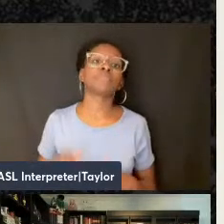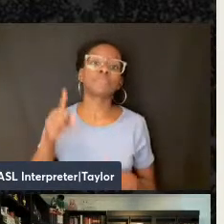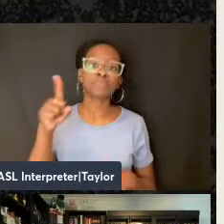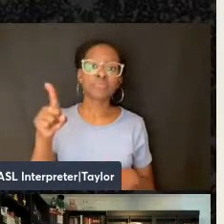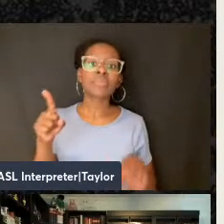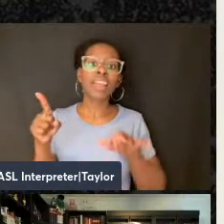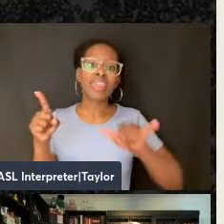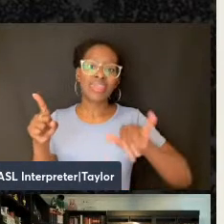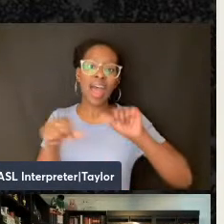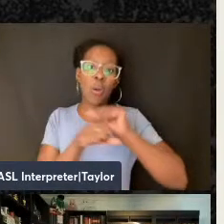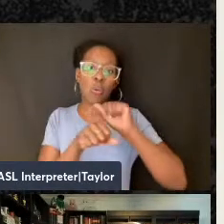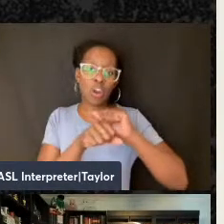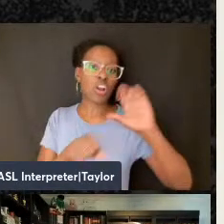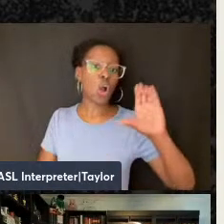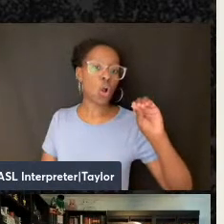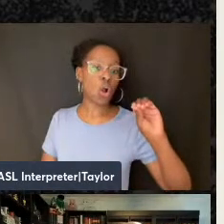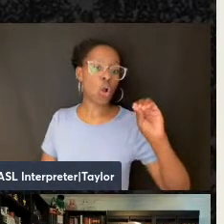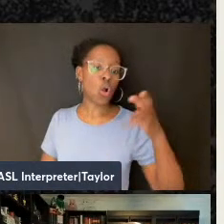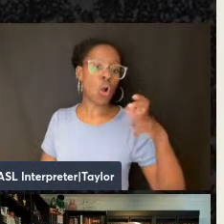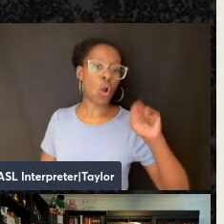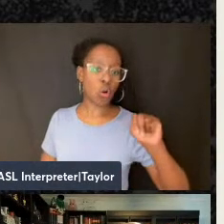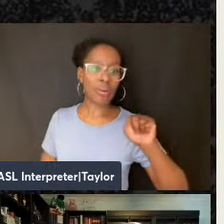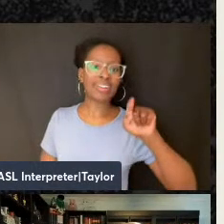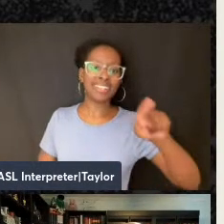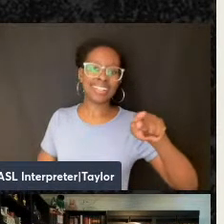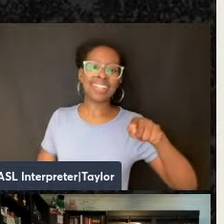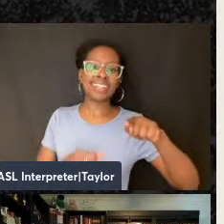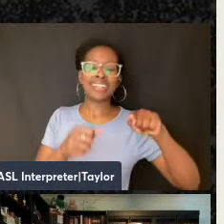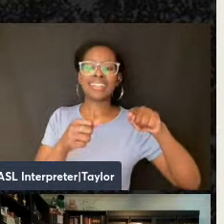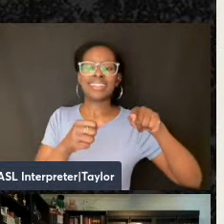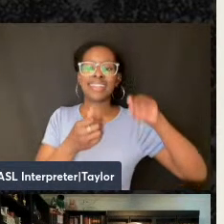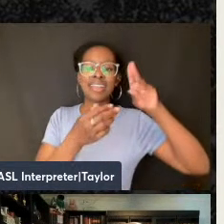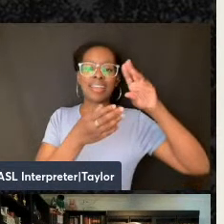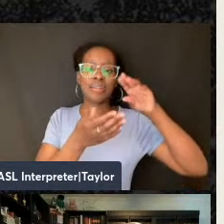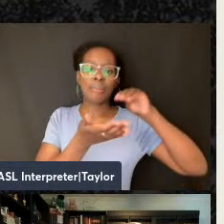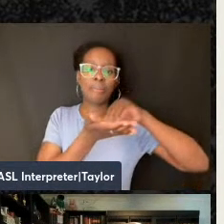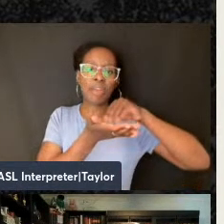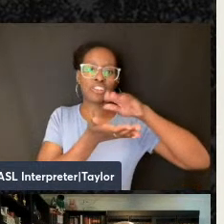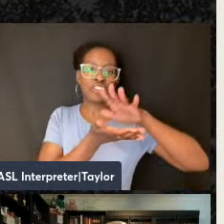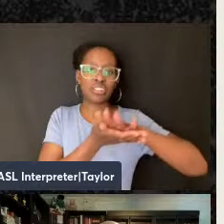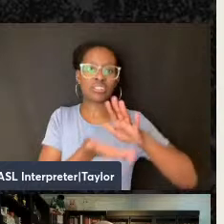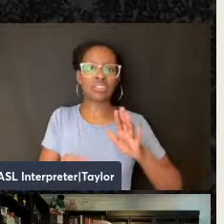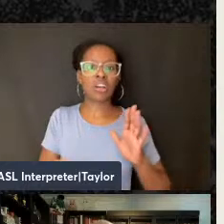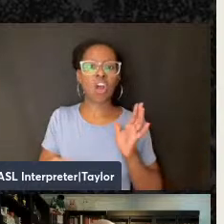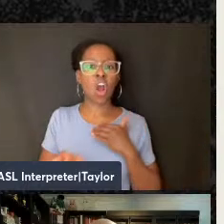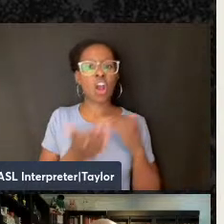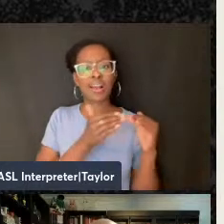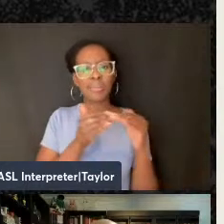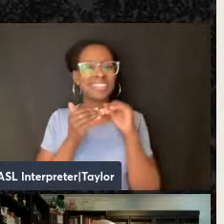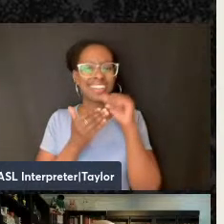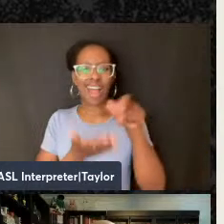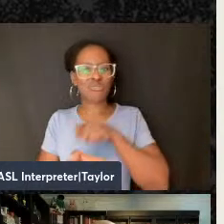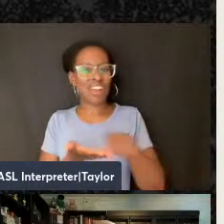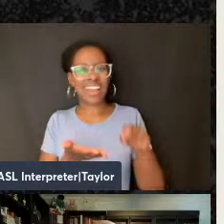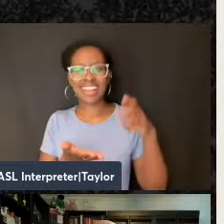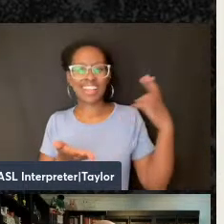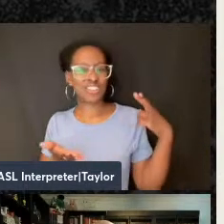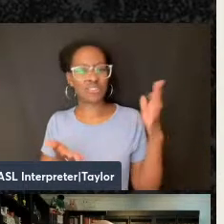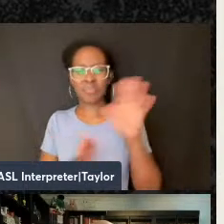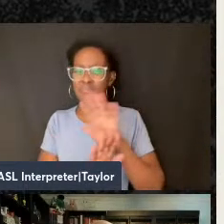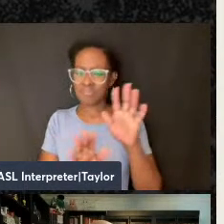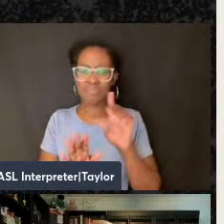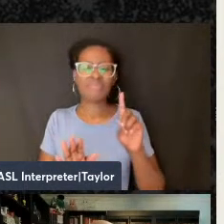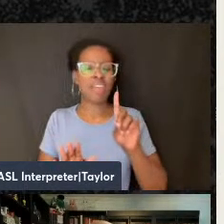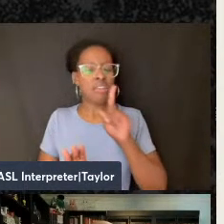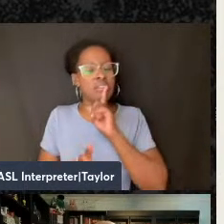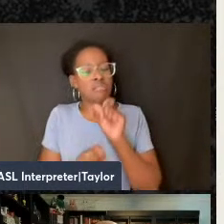work, Cohen notes, our comrades did not write history. They made history. The